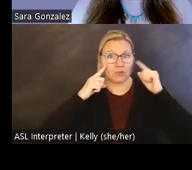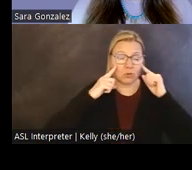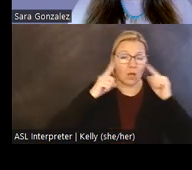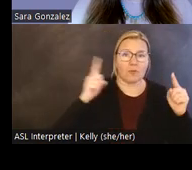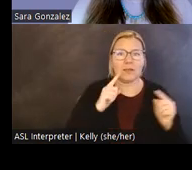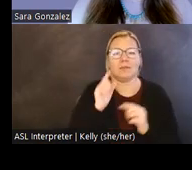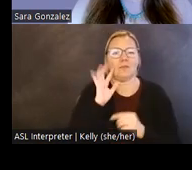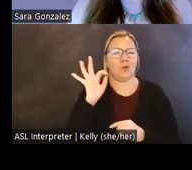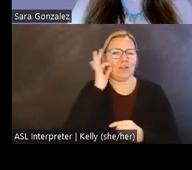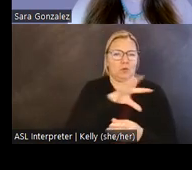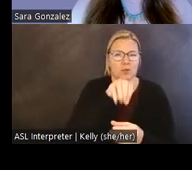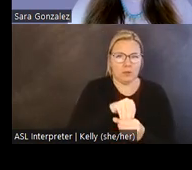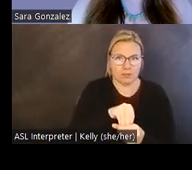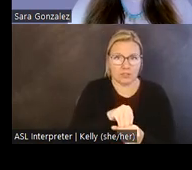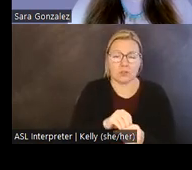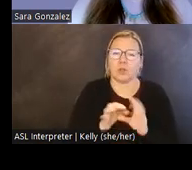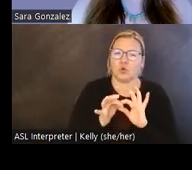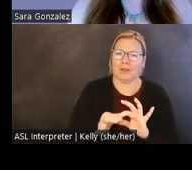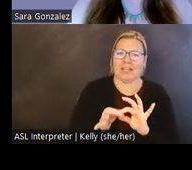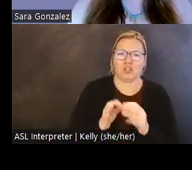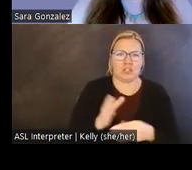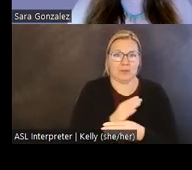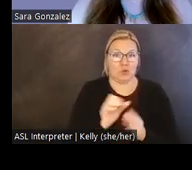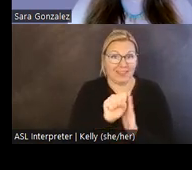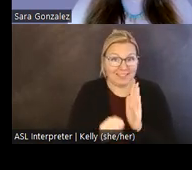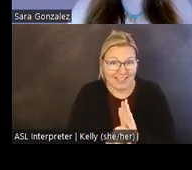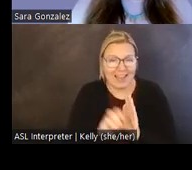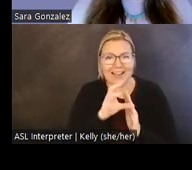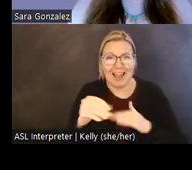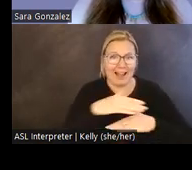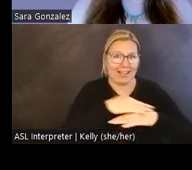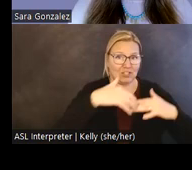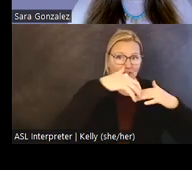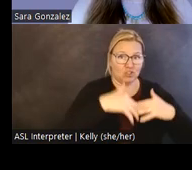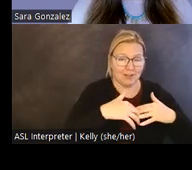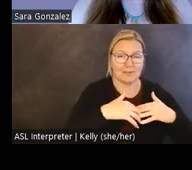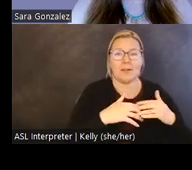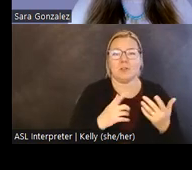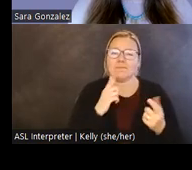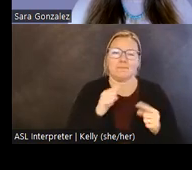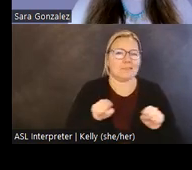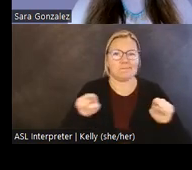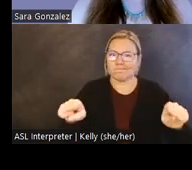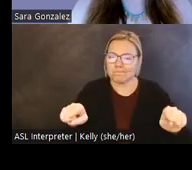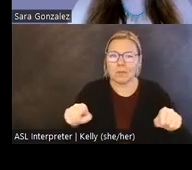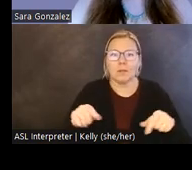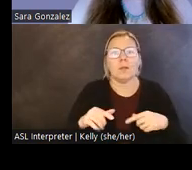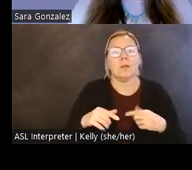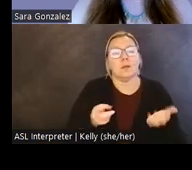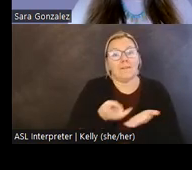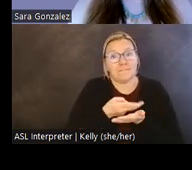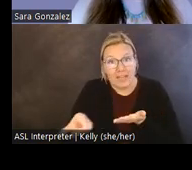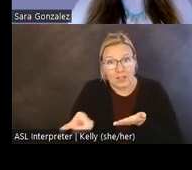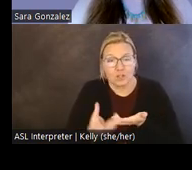undertakings. The relations, the the state and indigenous nations remains asymmetrical failure to